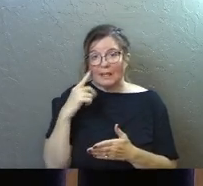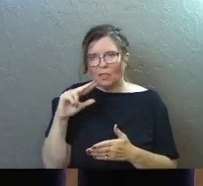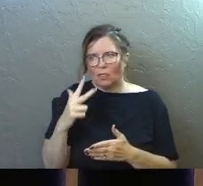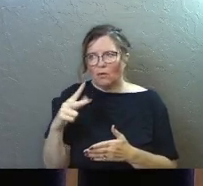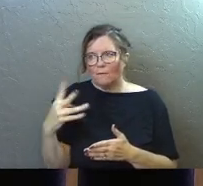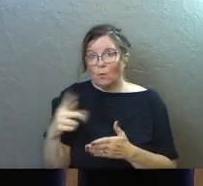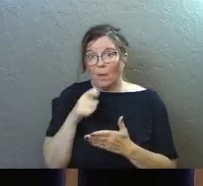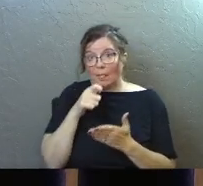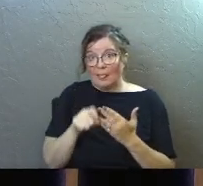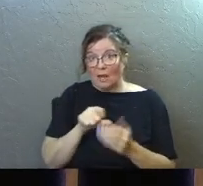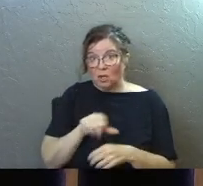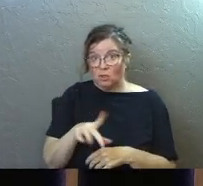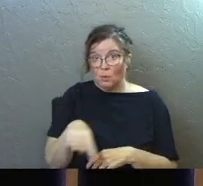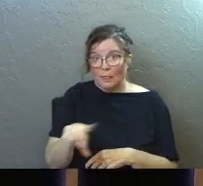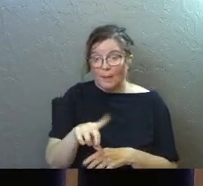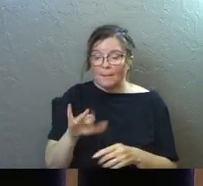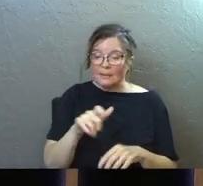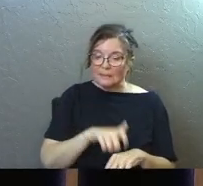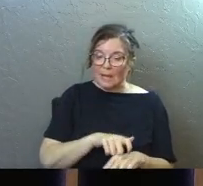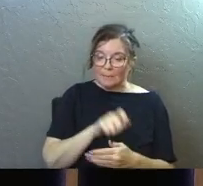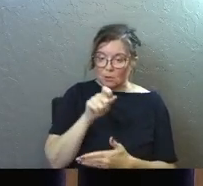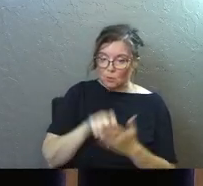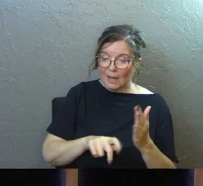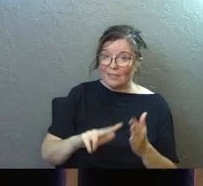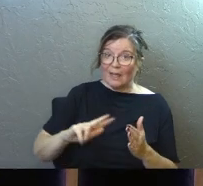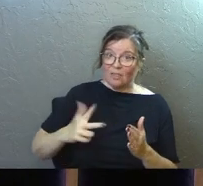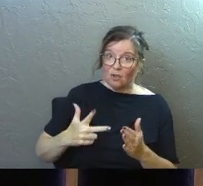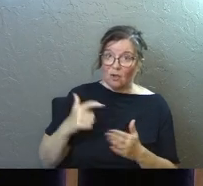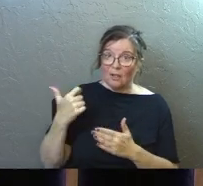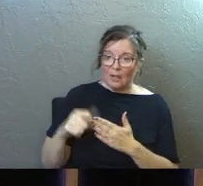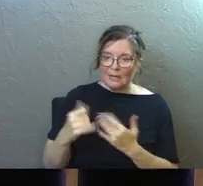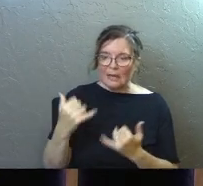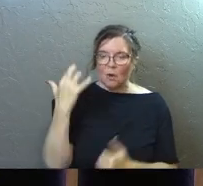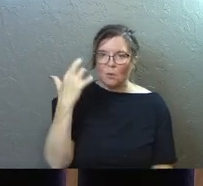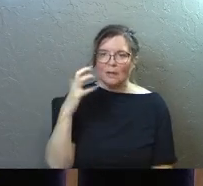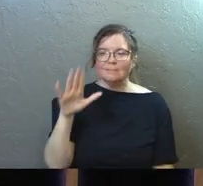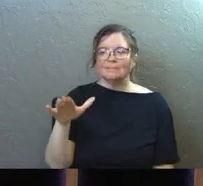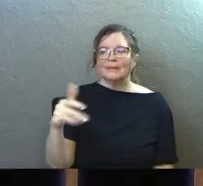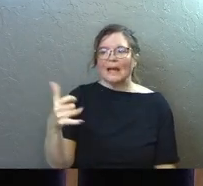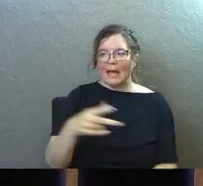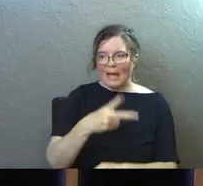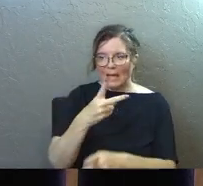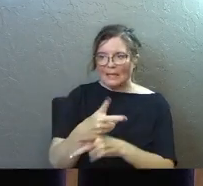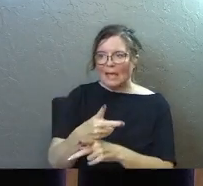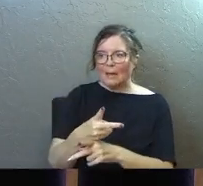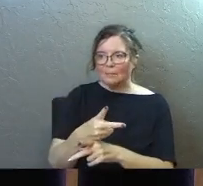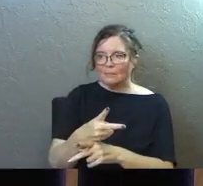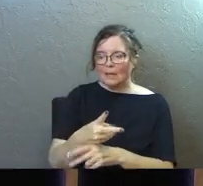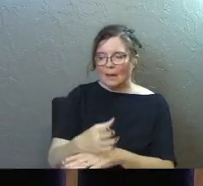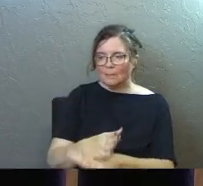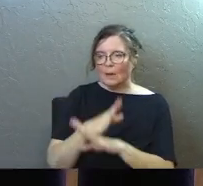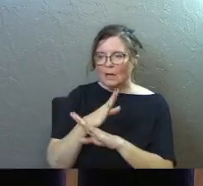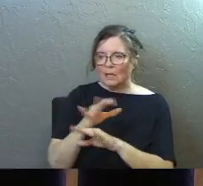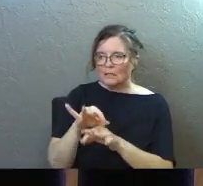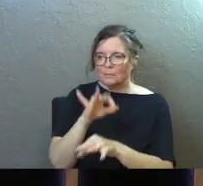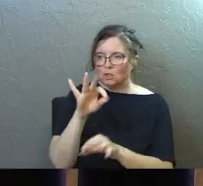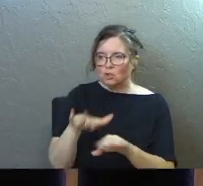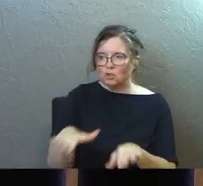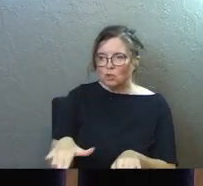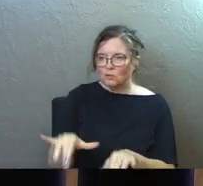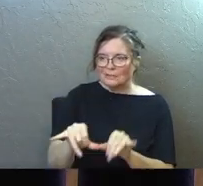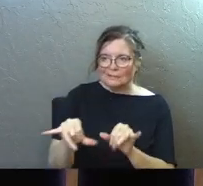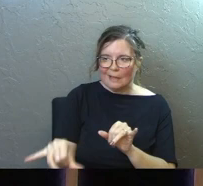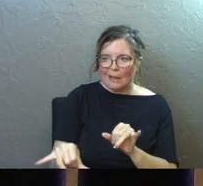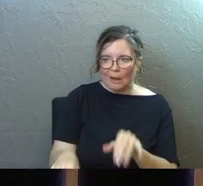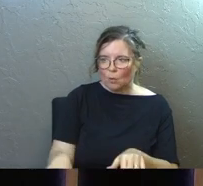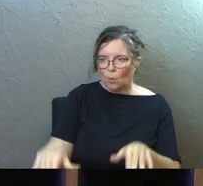it's his third or fourth letter to them. By the time he gets to that space, he could now realize, I kept you as spiritual children by doing